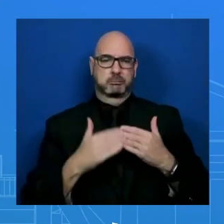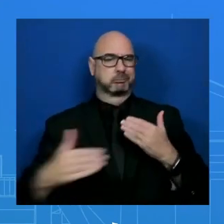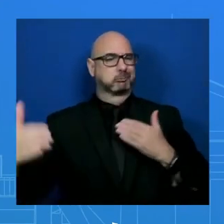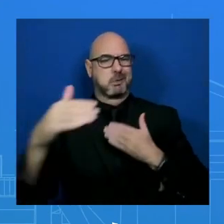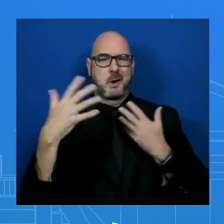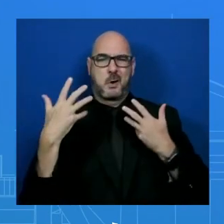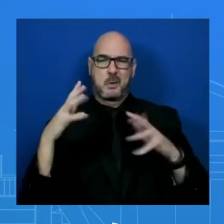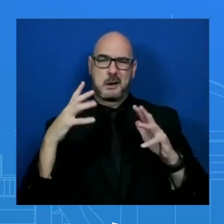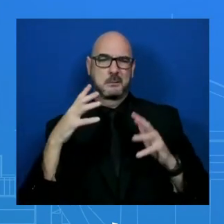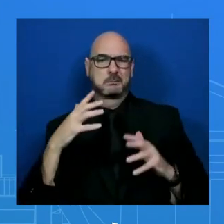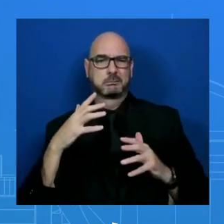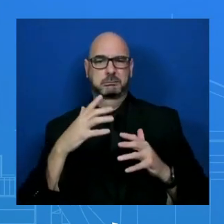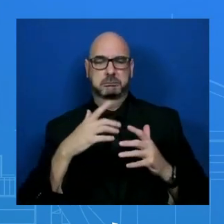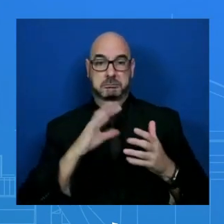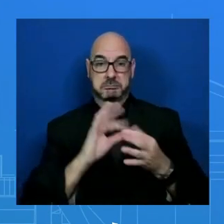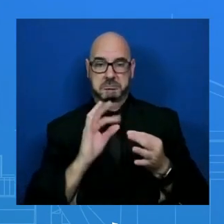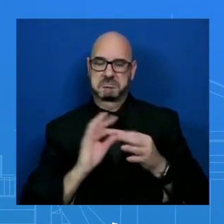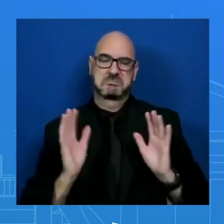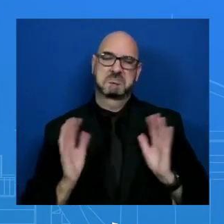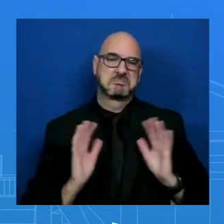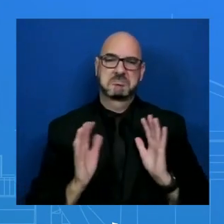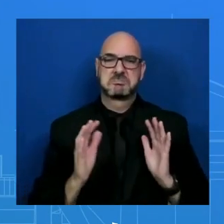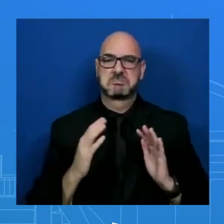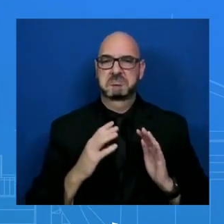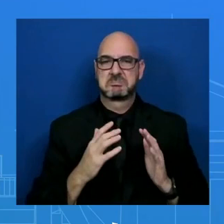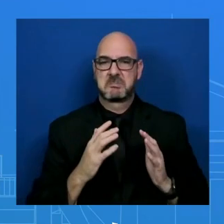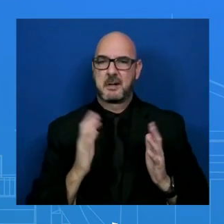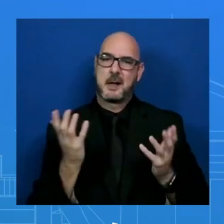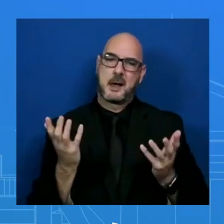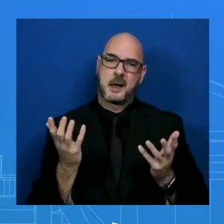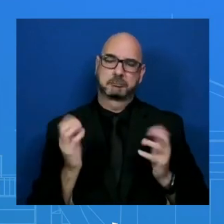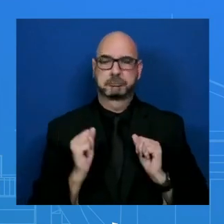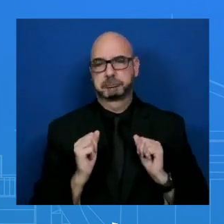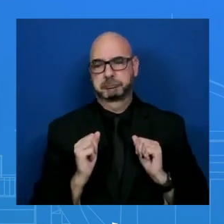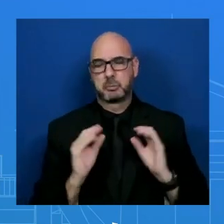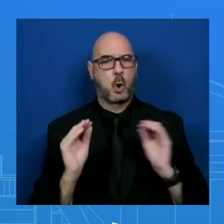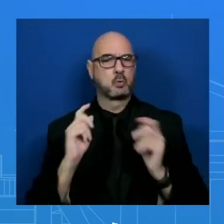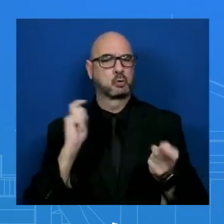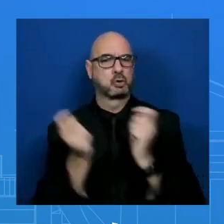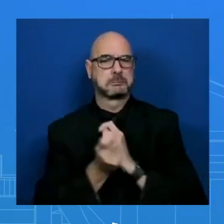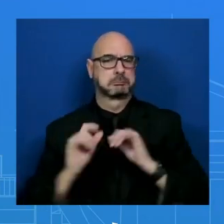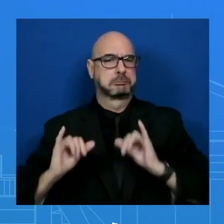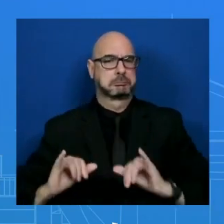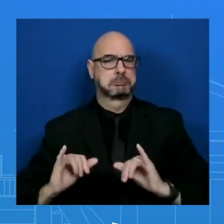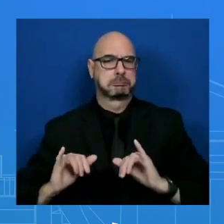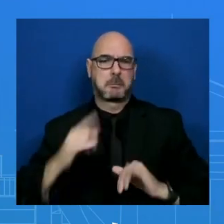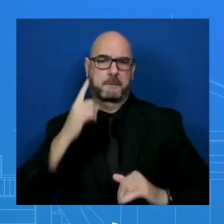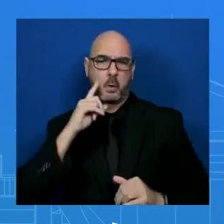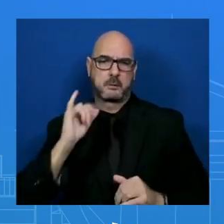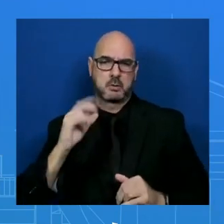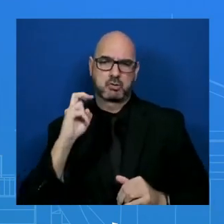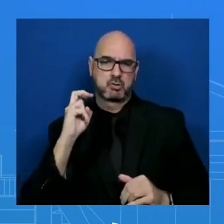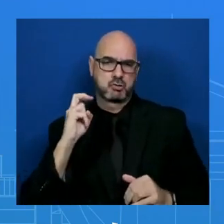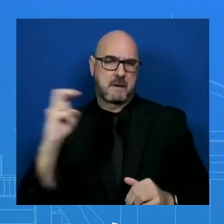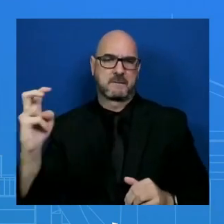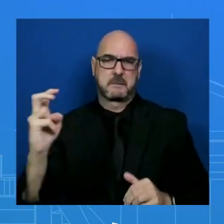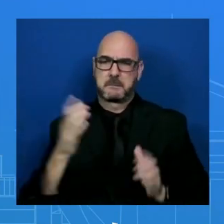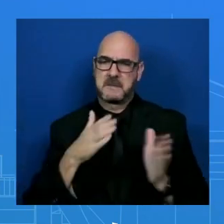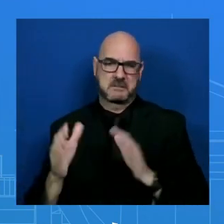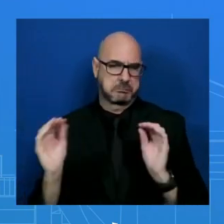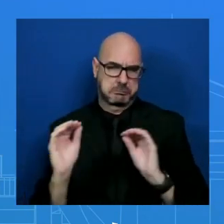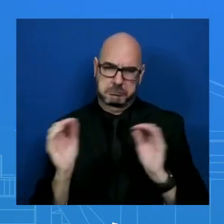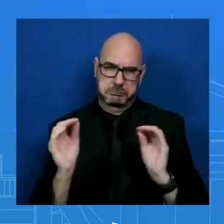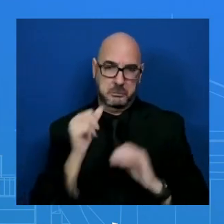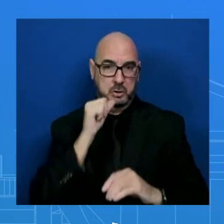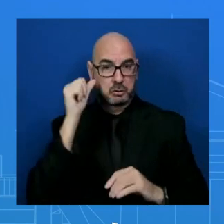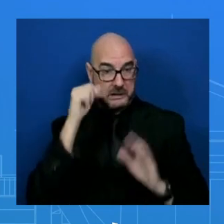we do not have any changes to – any updates or changes to his travel. The President tested negative yesterday. He tested negative this